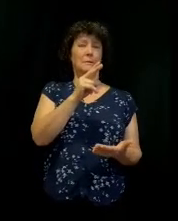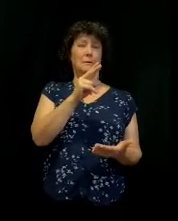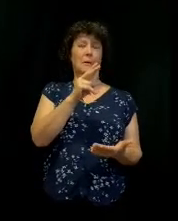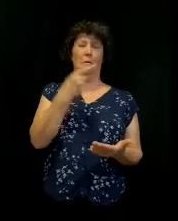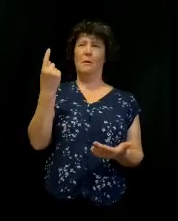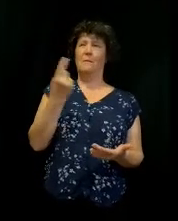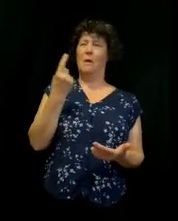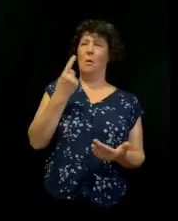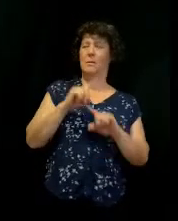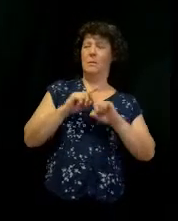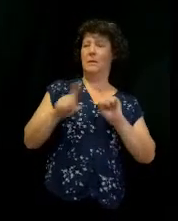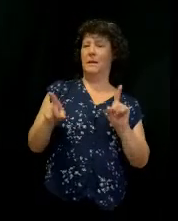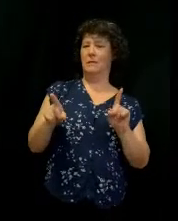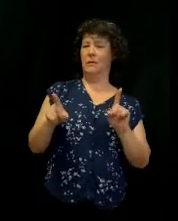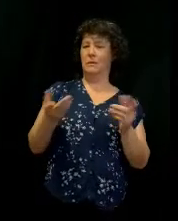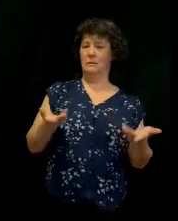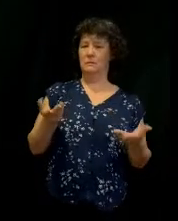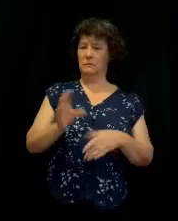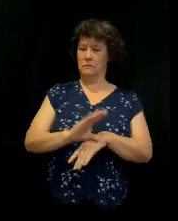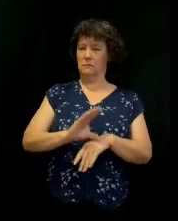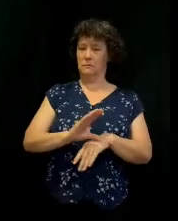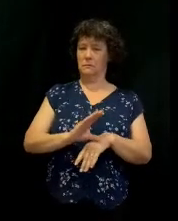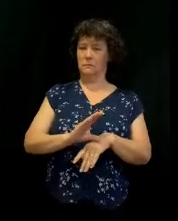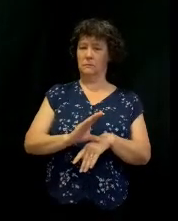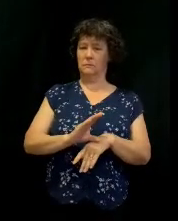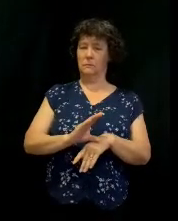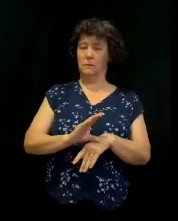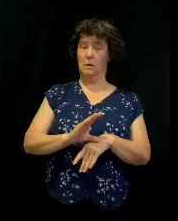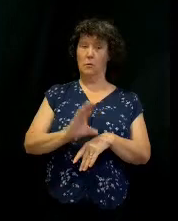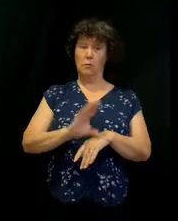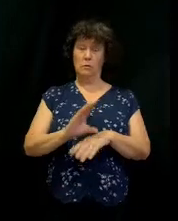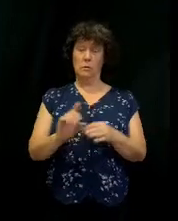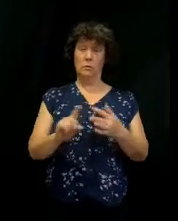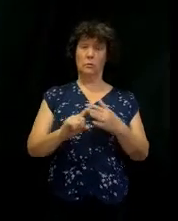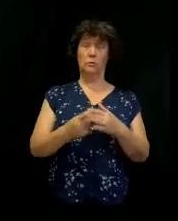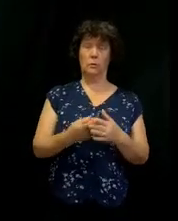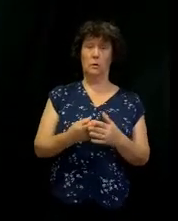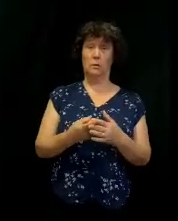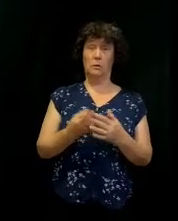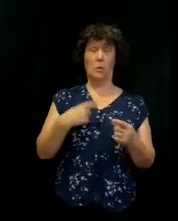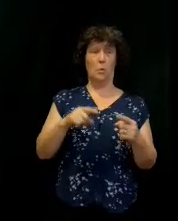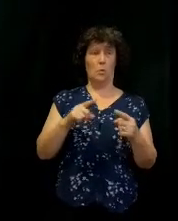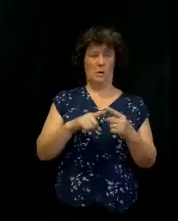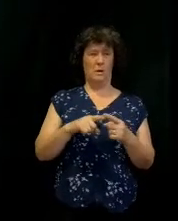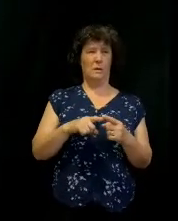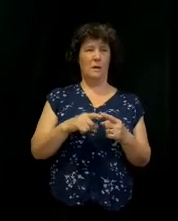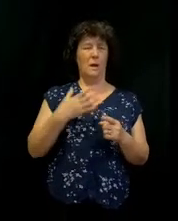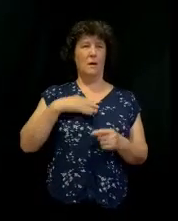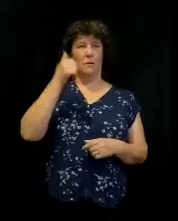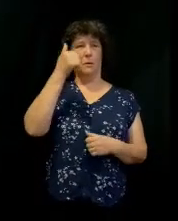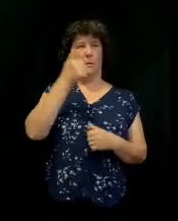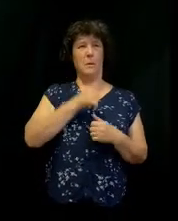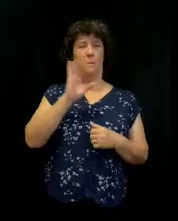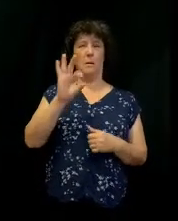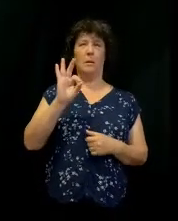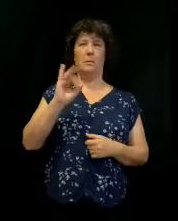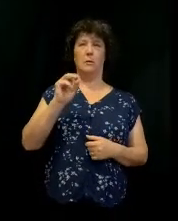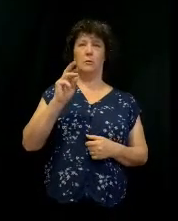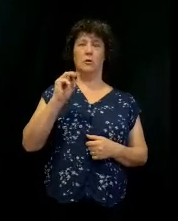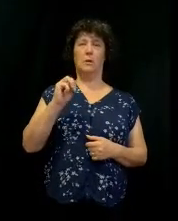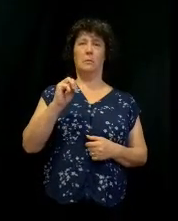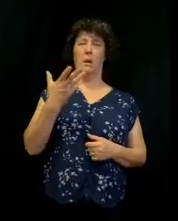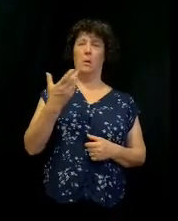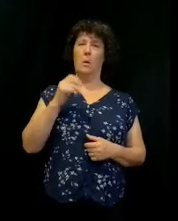Because we've always... The one thing that when this church began, I can remember Pastor Jim telling me, he said, I want people to encounter